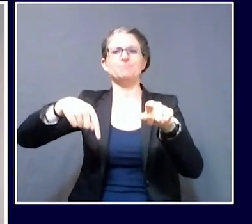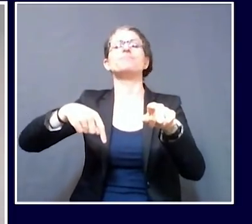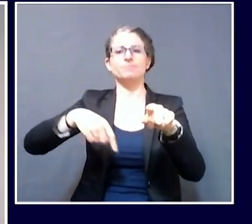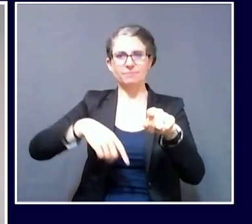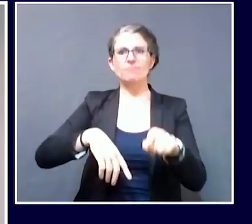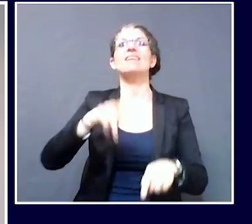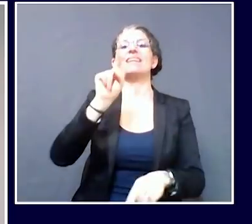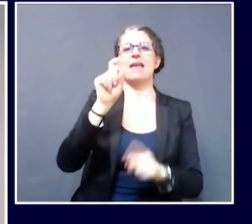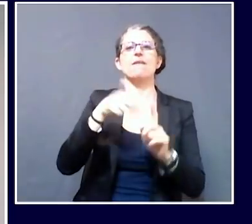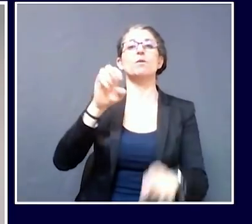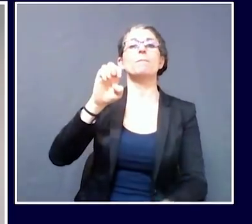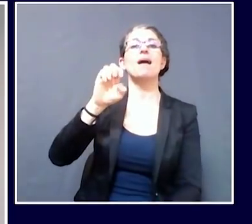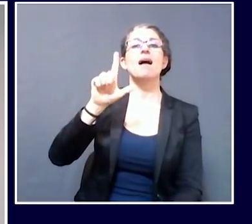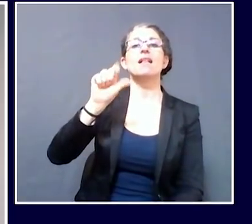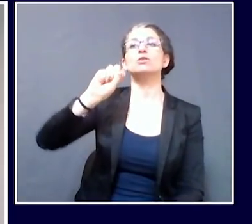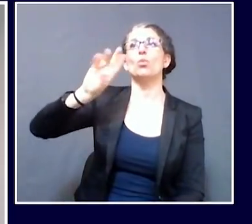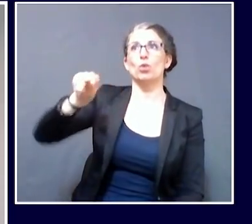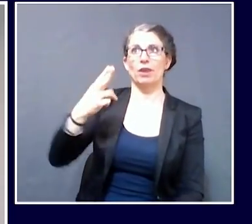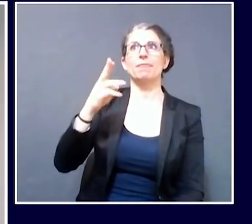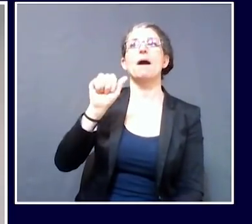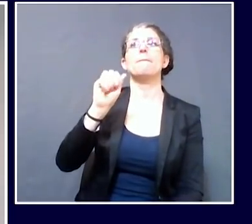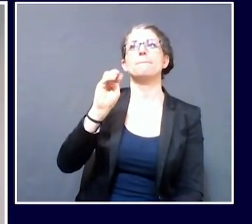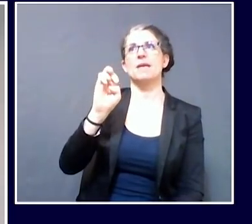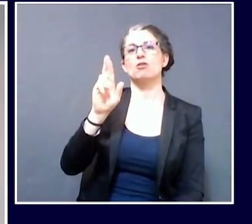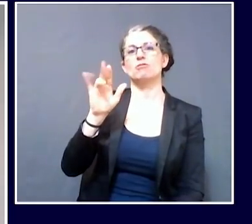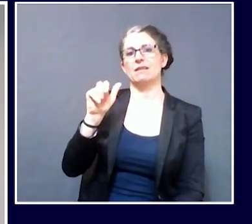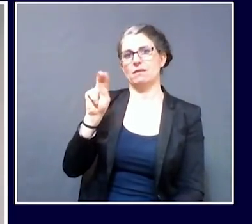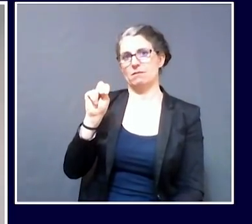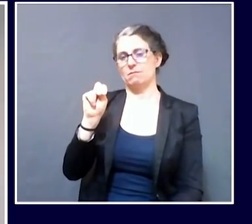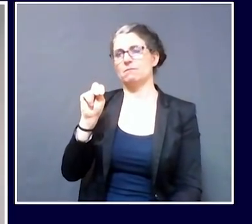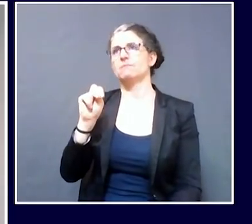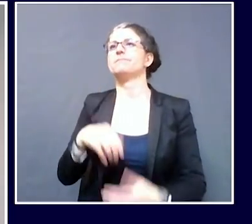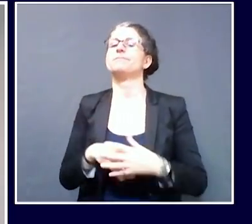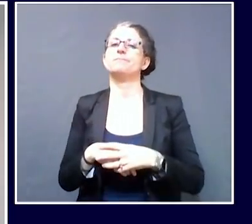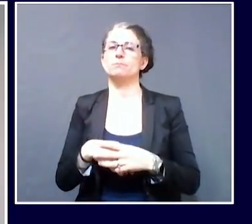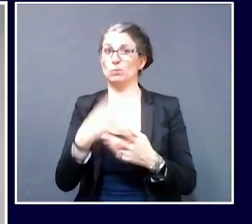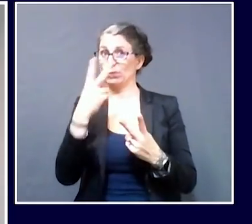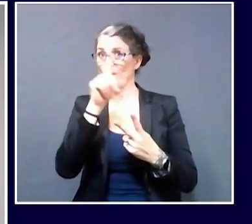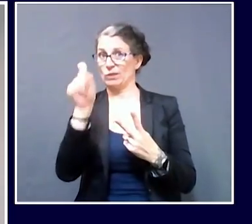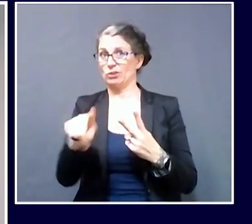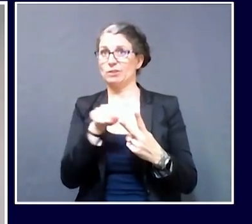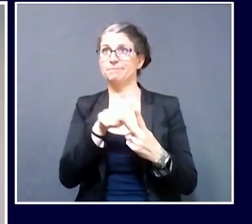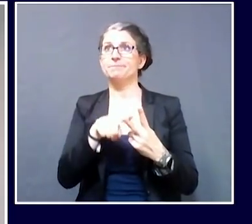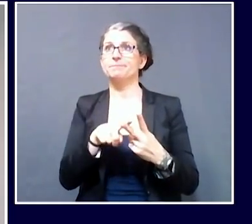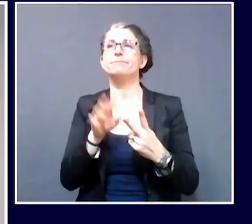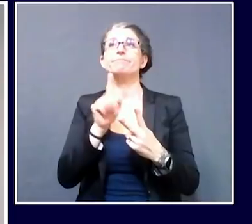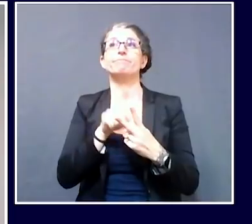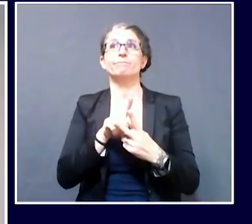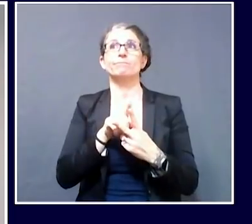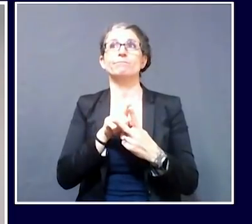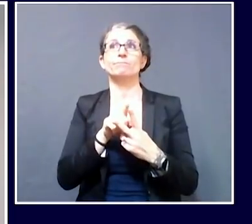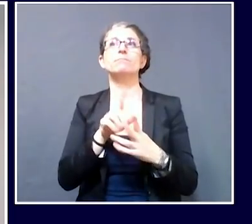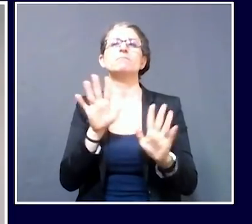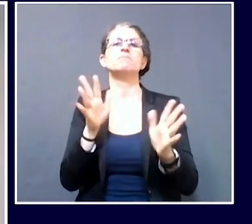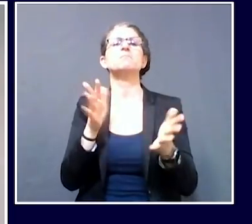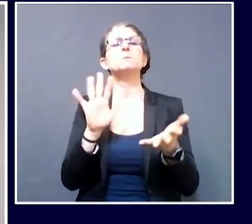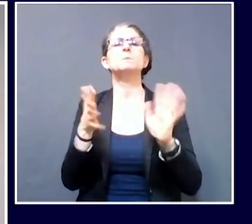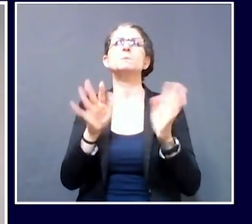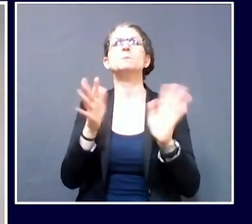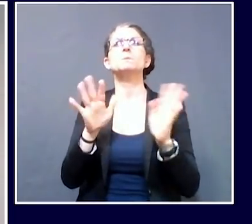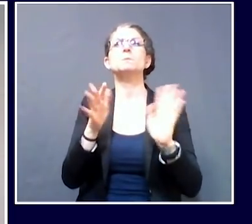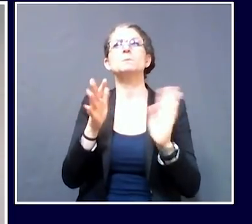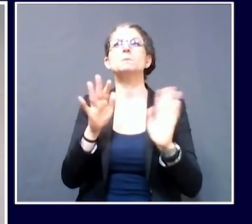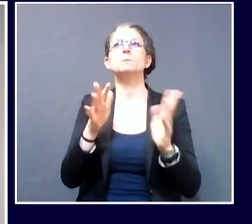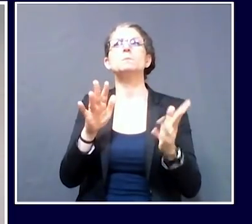possibly for both of you. The first one is the draft compliance form that's on the state's website